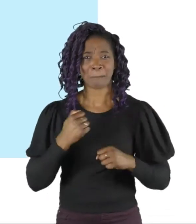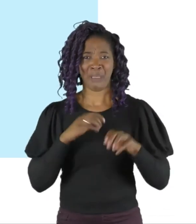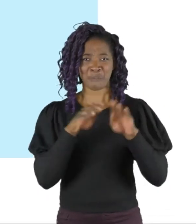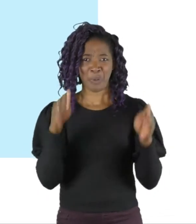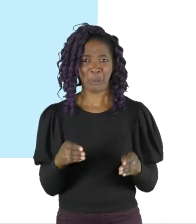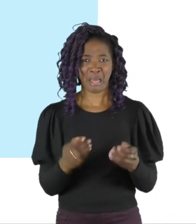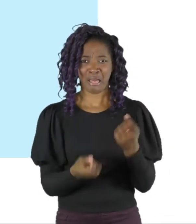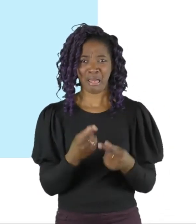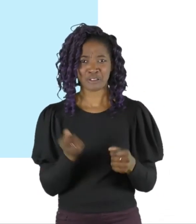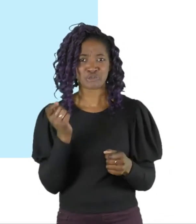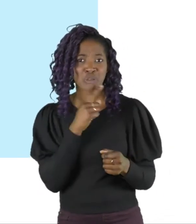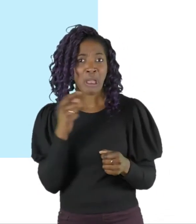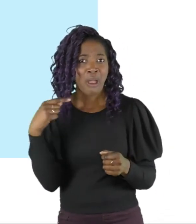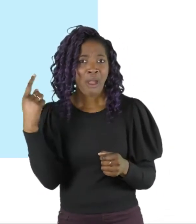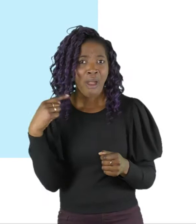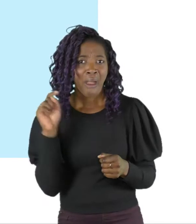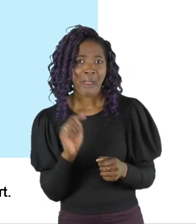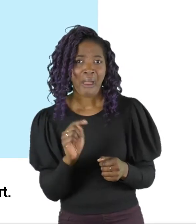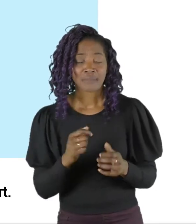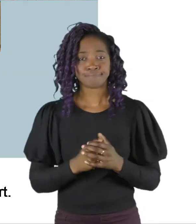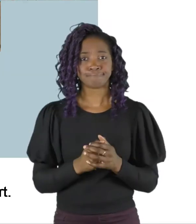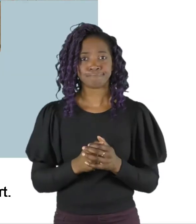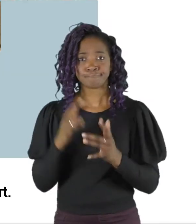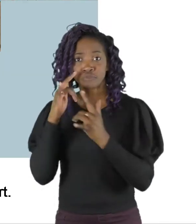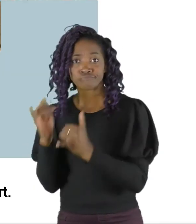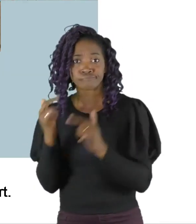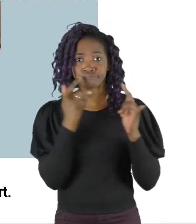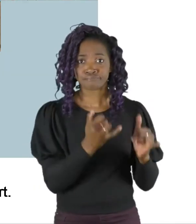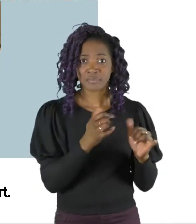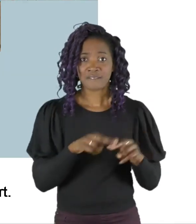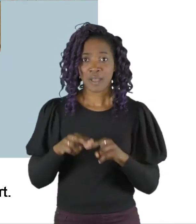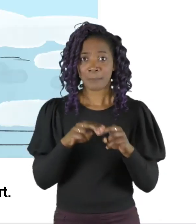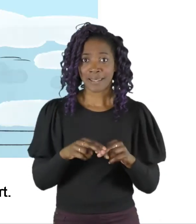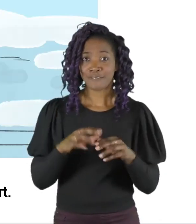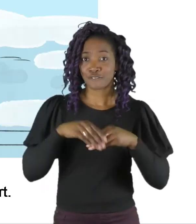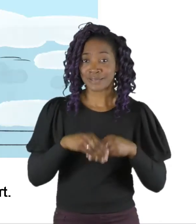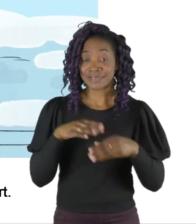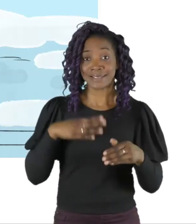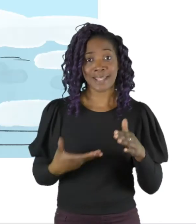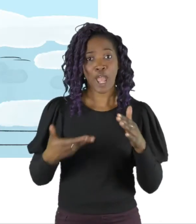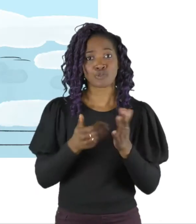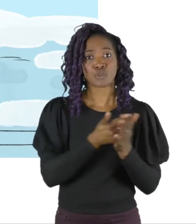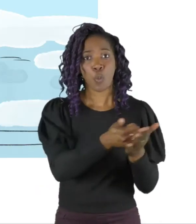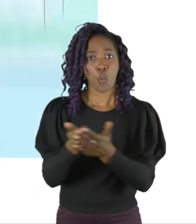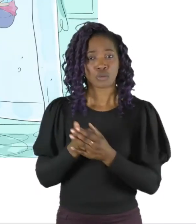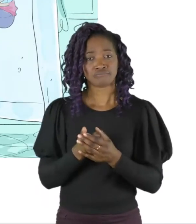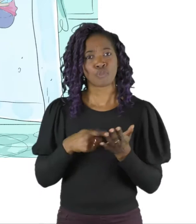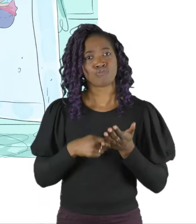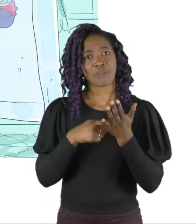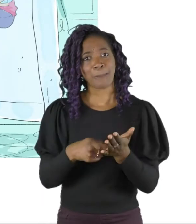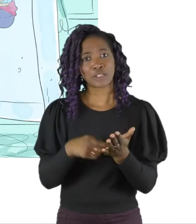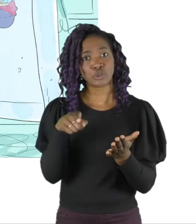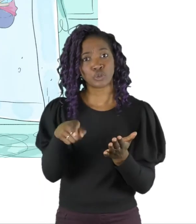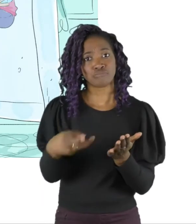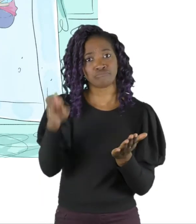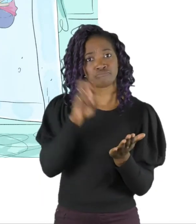and my boiler has been making strange noises. Look out for family and friends that need extra support. We recommend you sign up